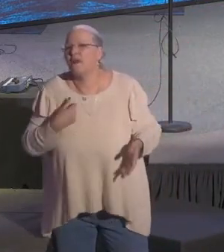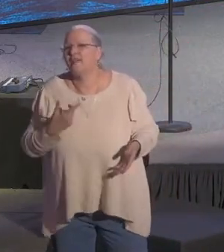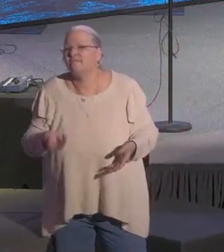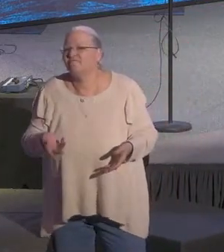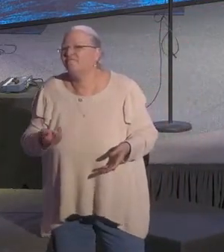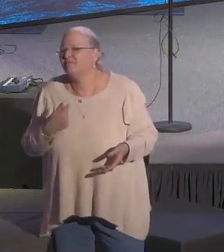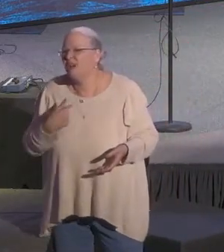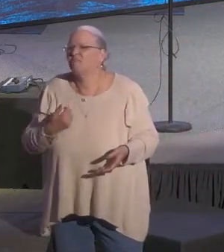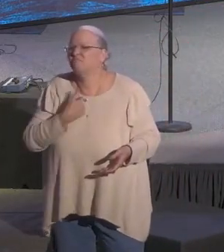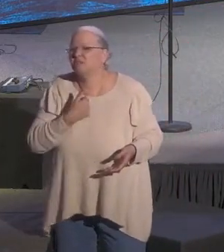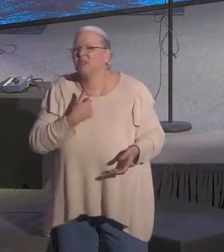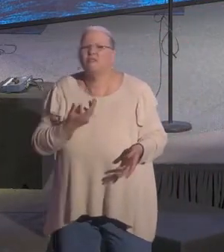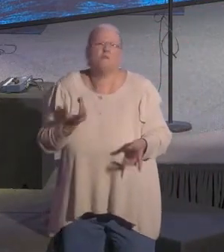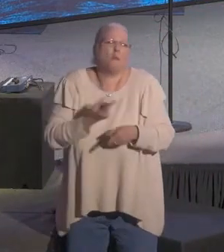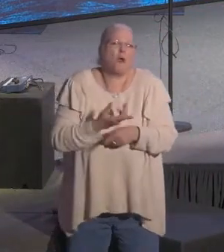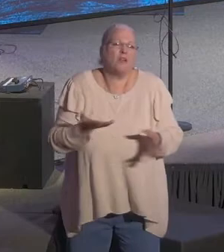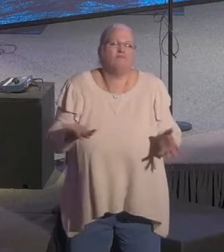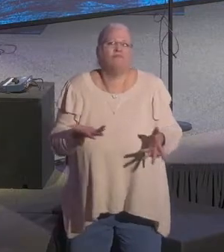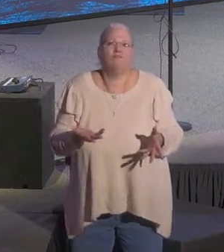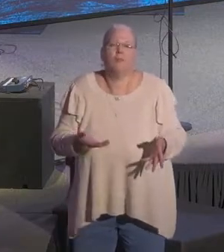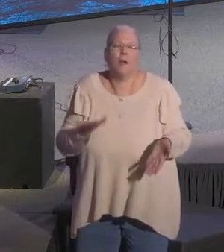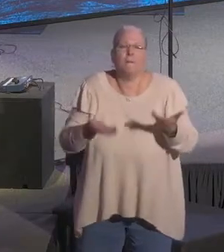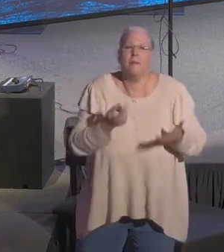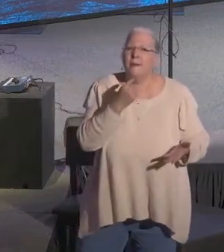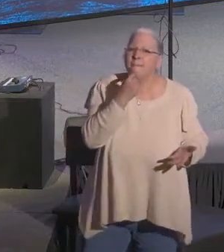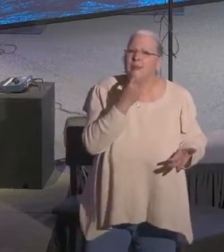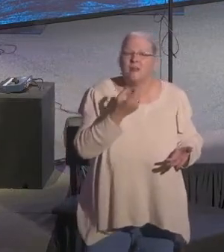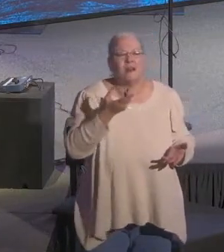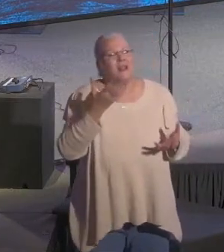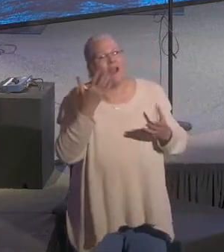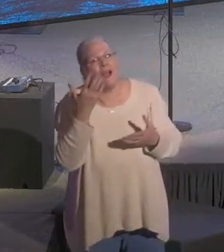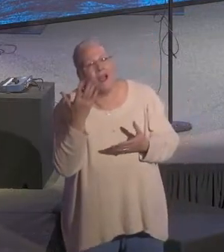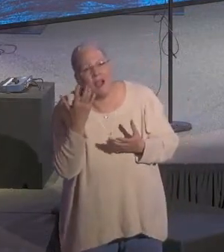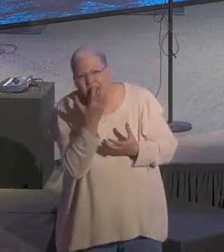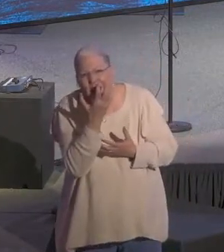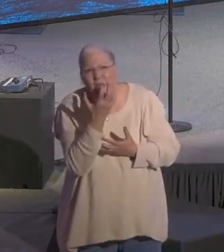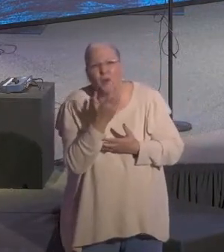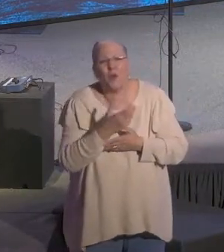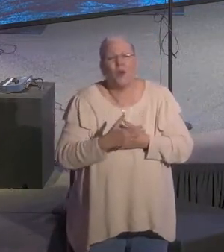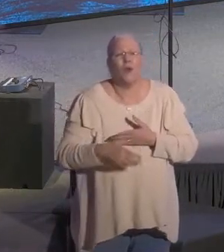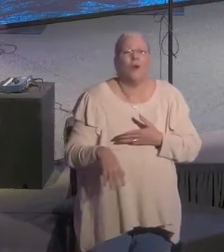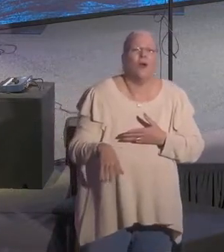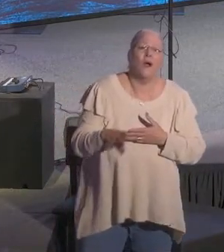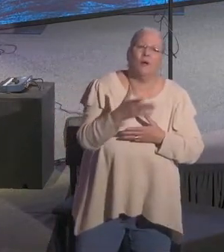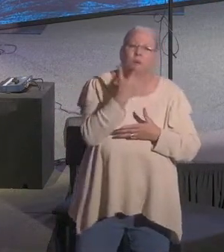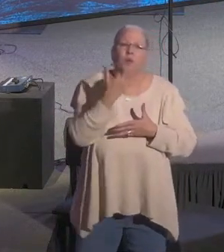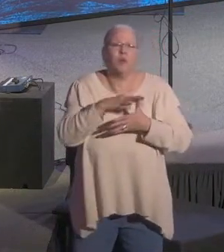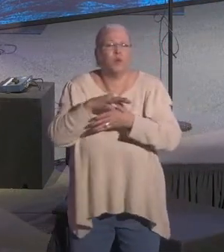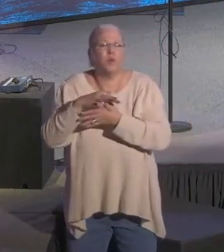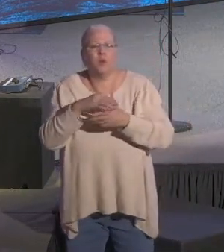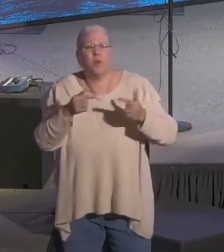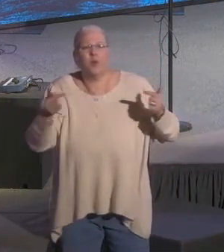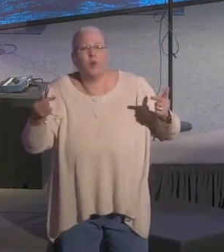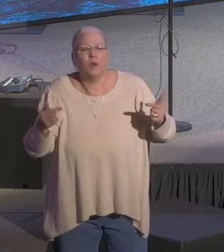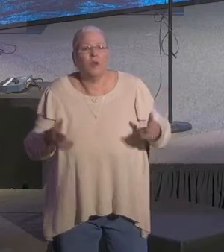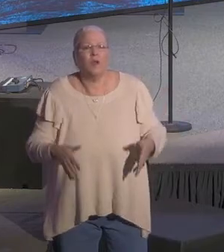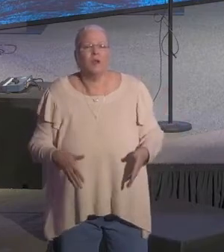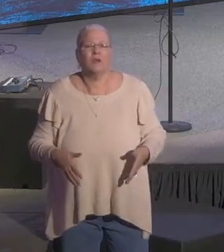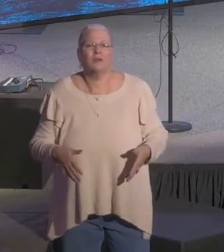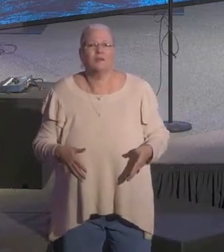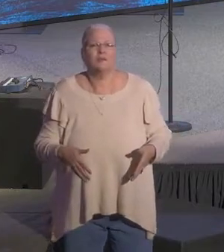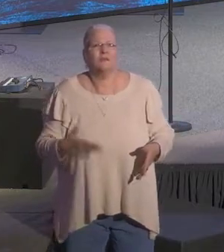comes and lives within us. And it says in verse 41, those who accepted his message, there were some that didn't accept the message,